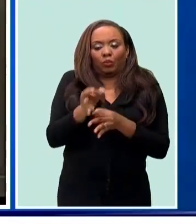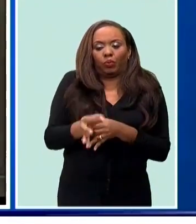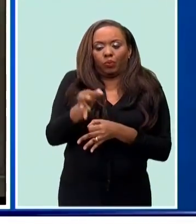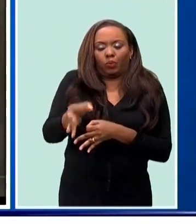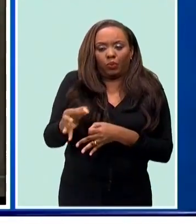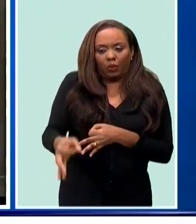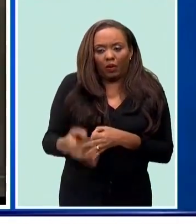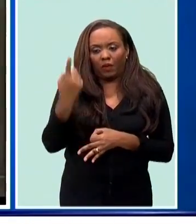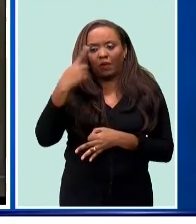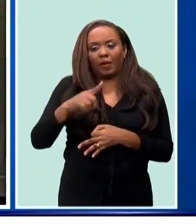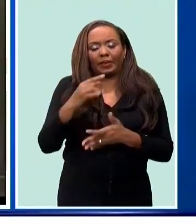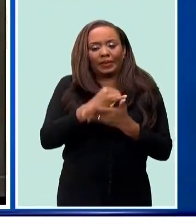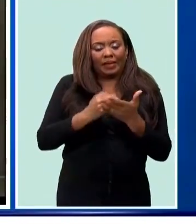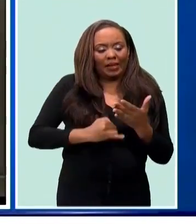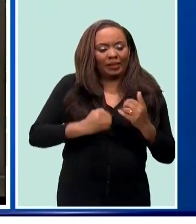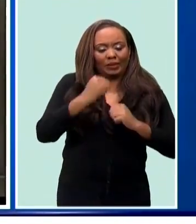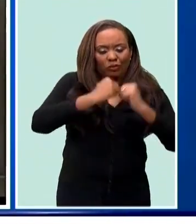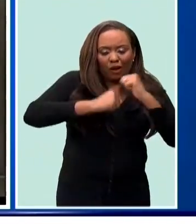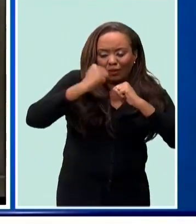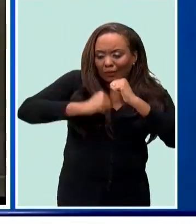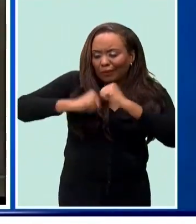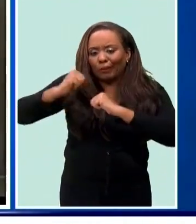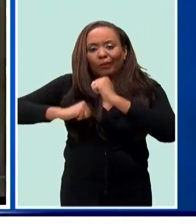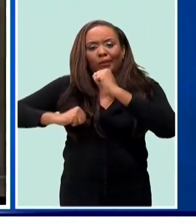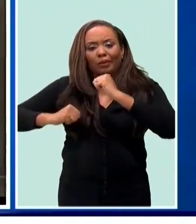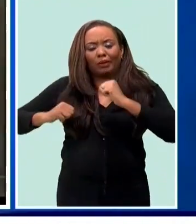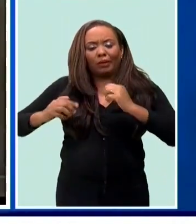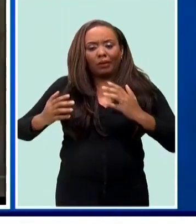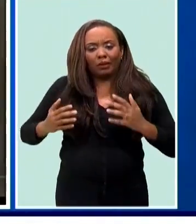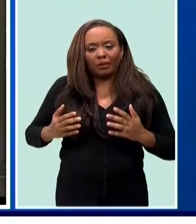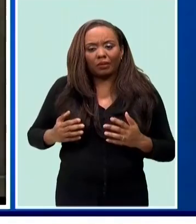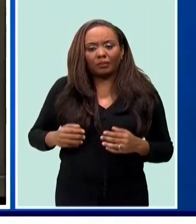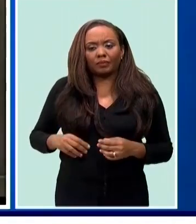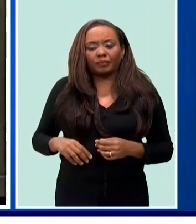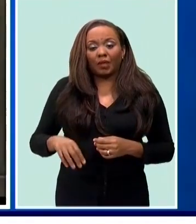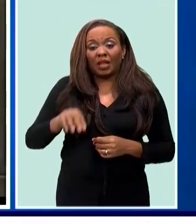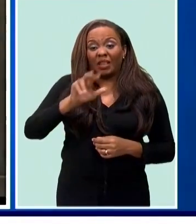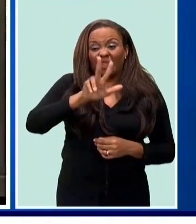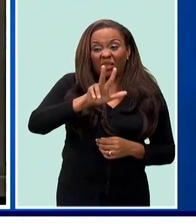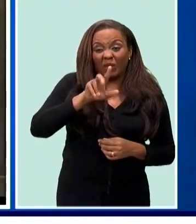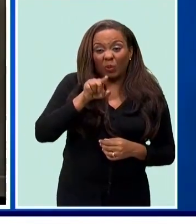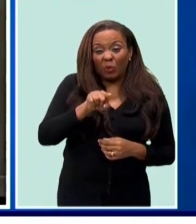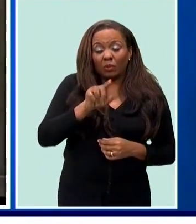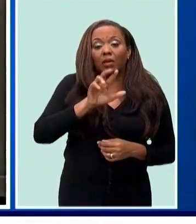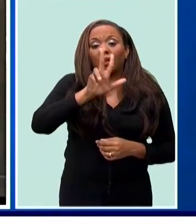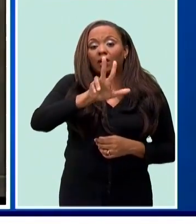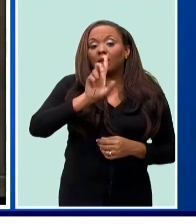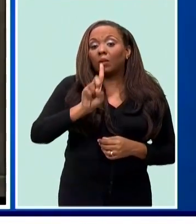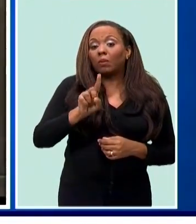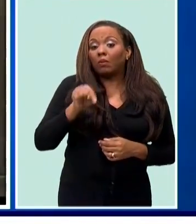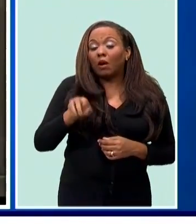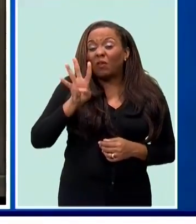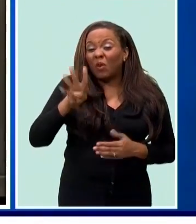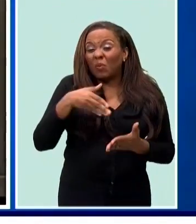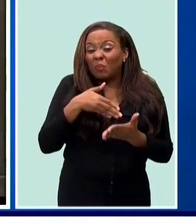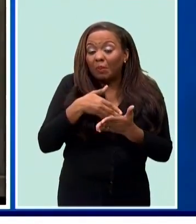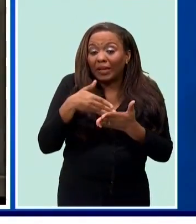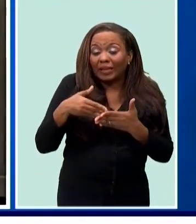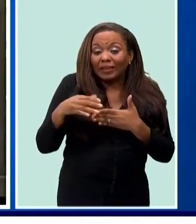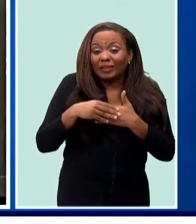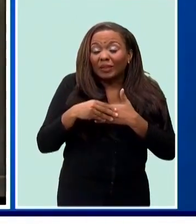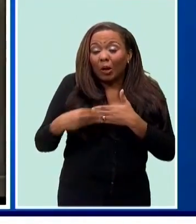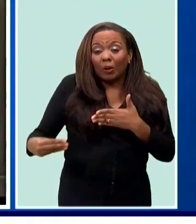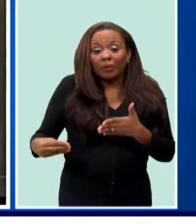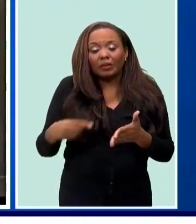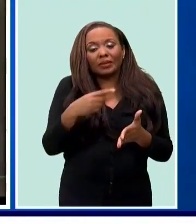designs and all kinds of other reasons, $31.4 million of that loan was